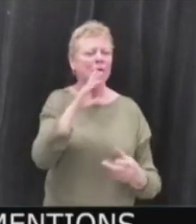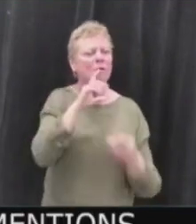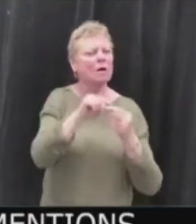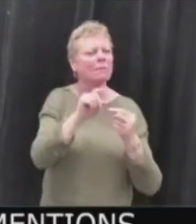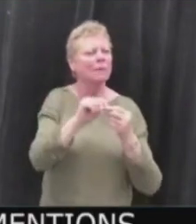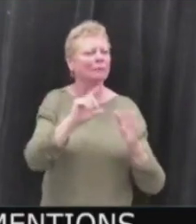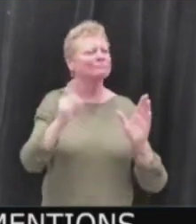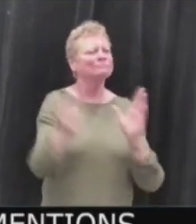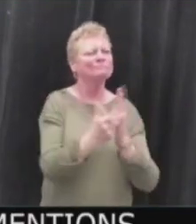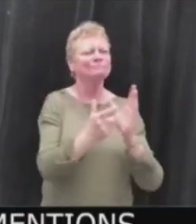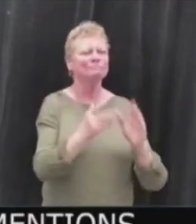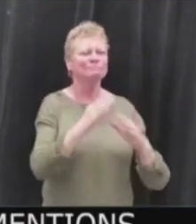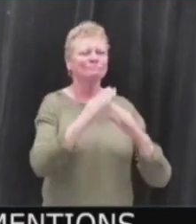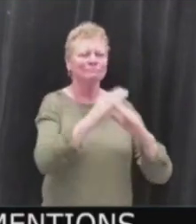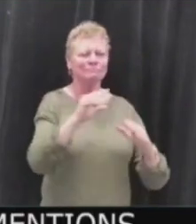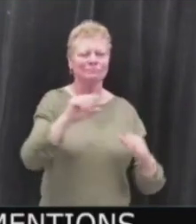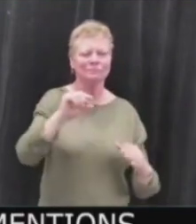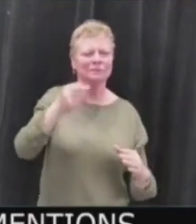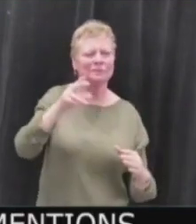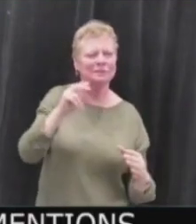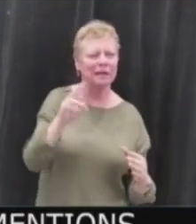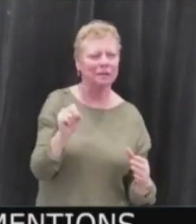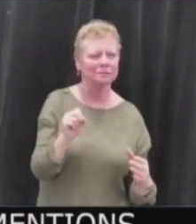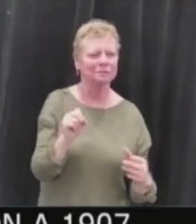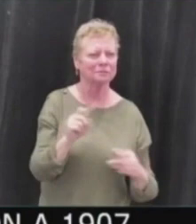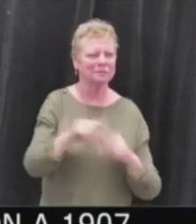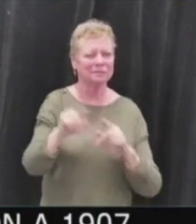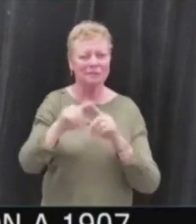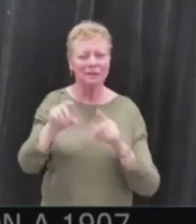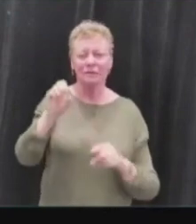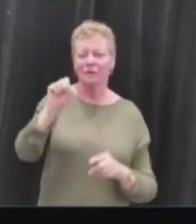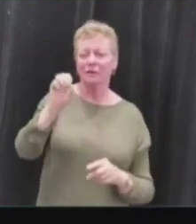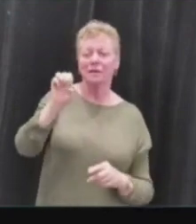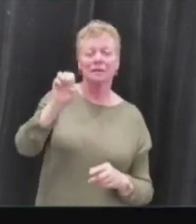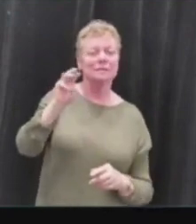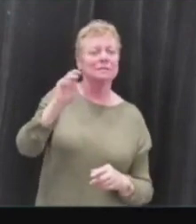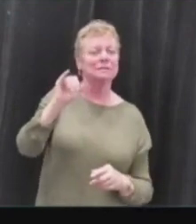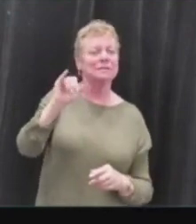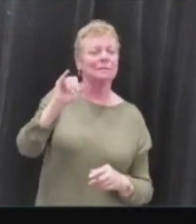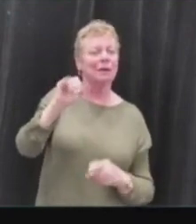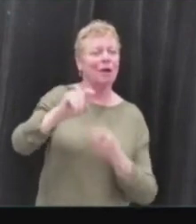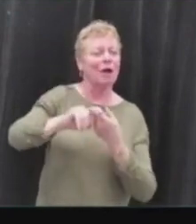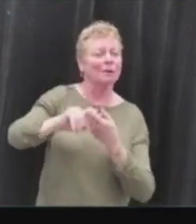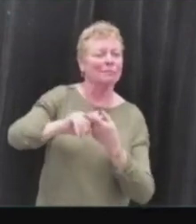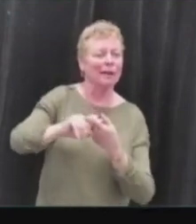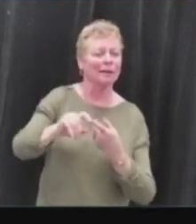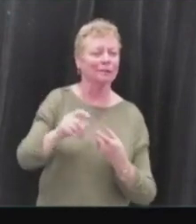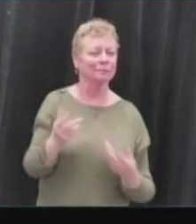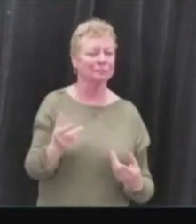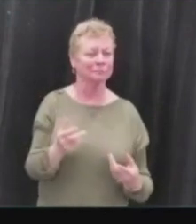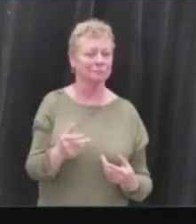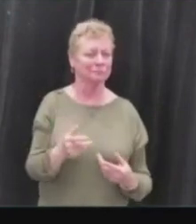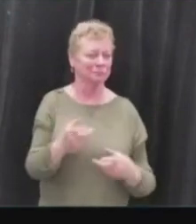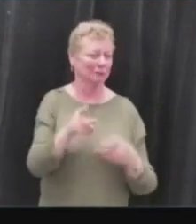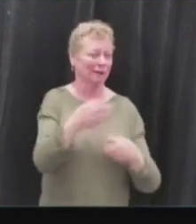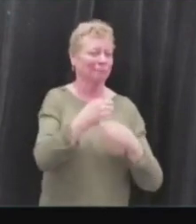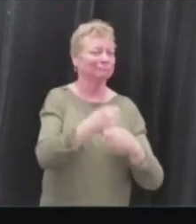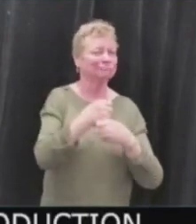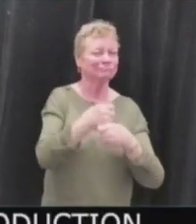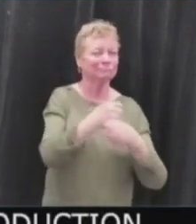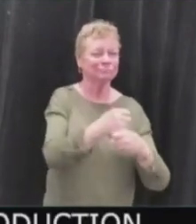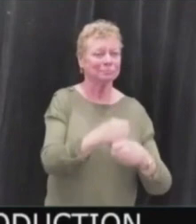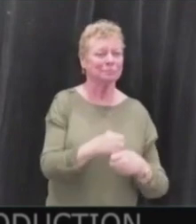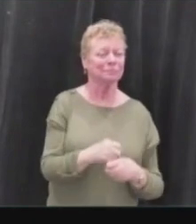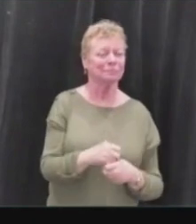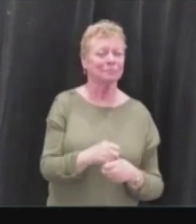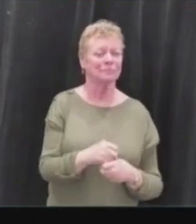Winchester semi-automatic is the same. And this is how long semi-automatics have been in production. You know, going down to the